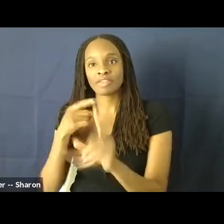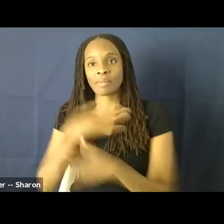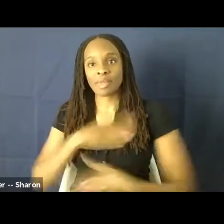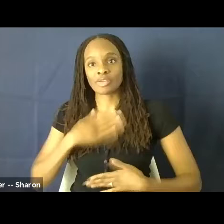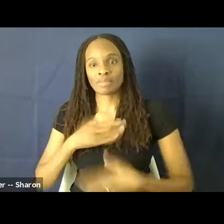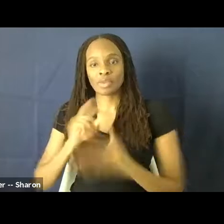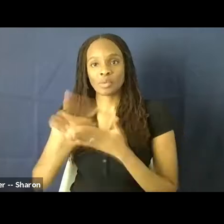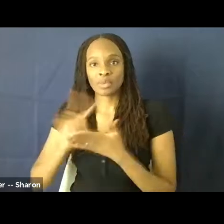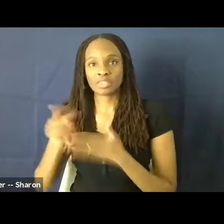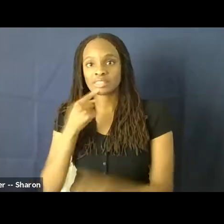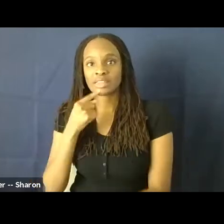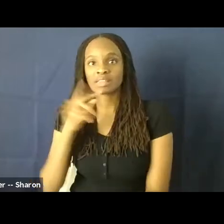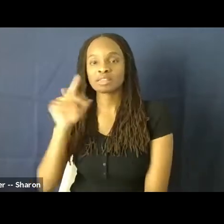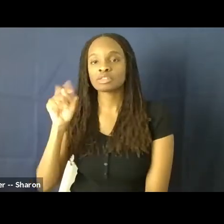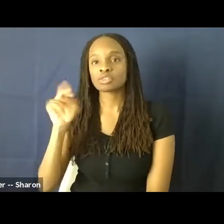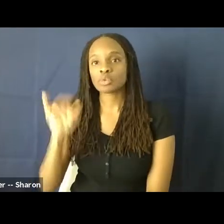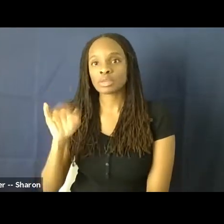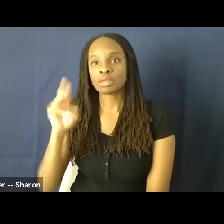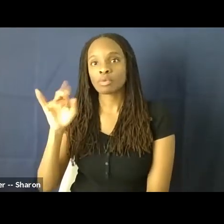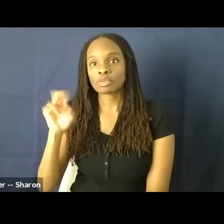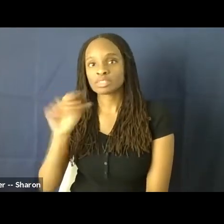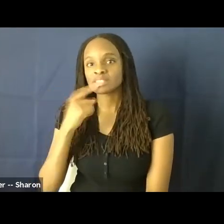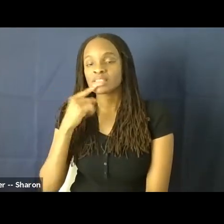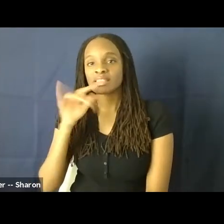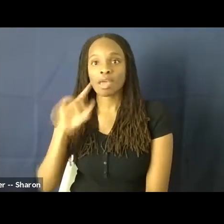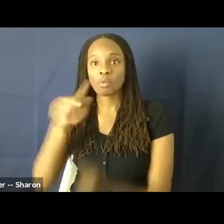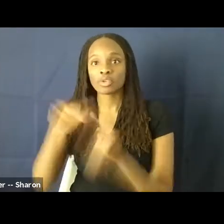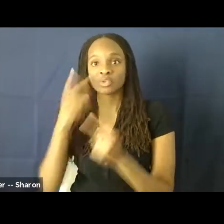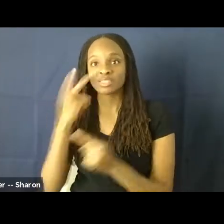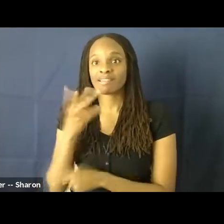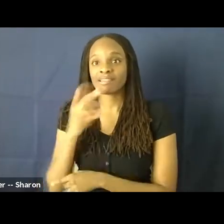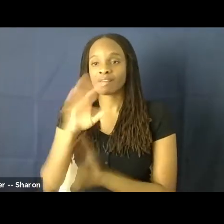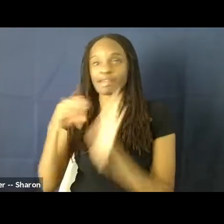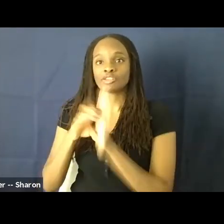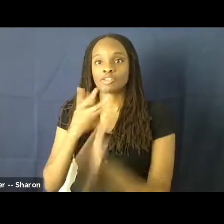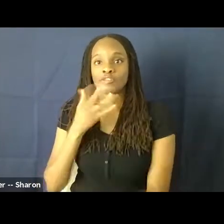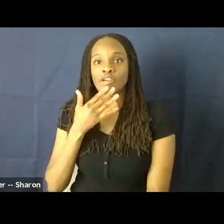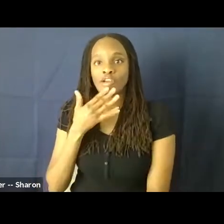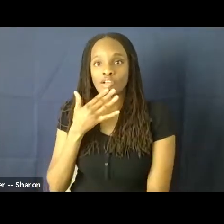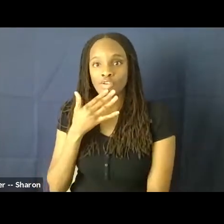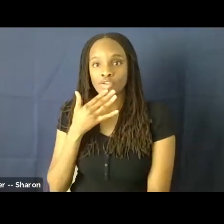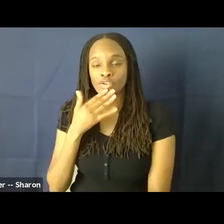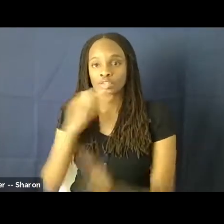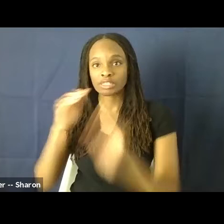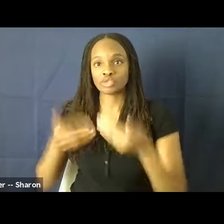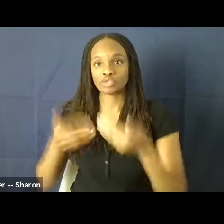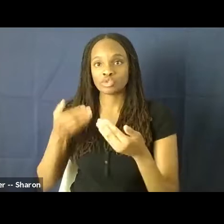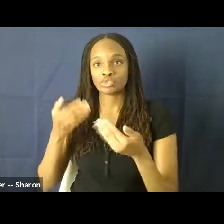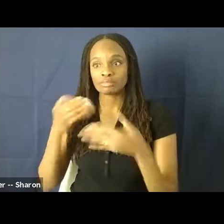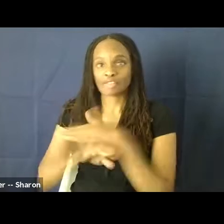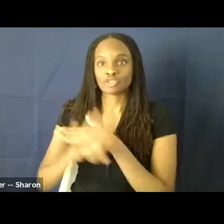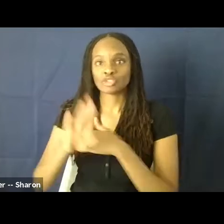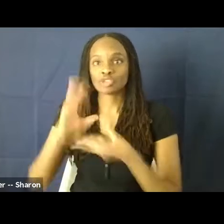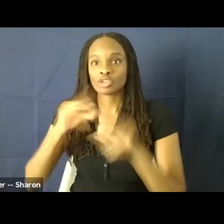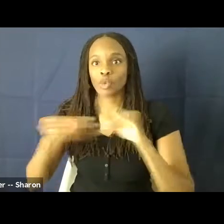Morrison said that as soon as a character of color is introduced in a story, imagination stops. And why I wanted to